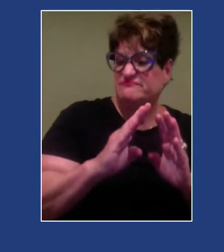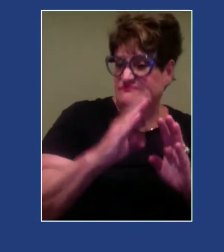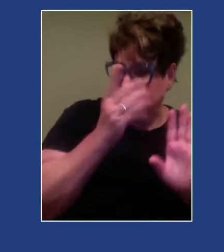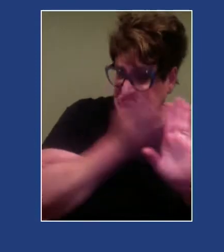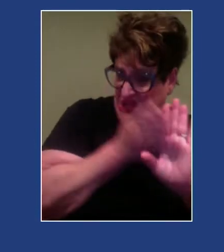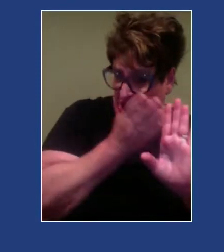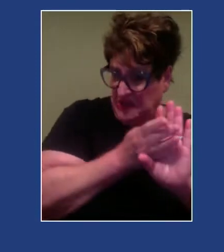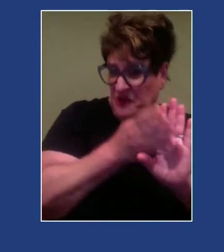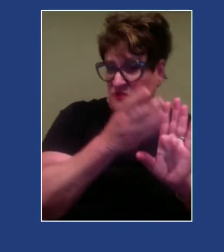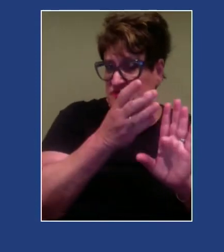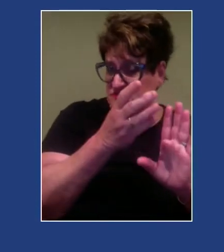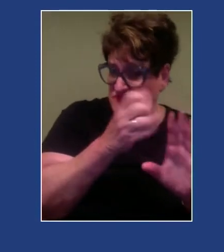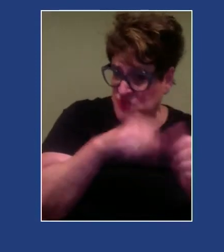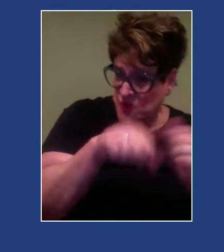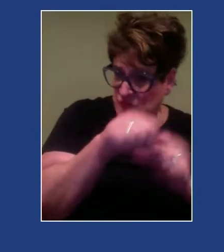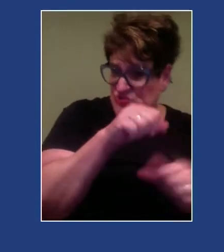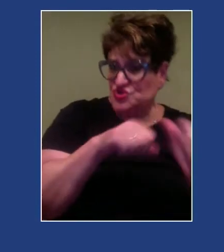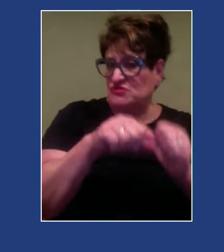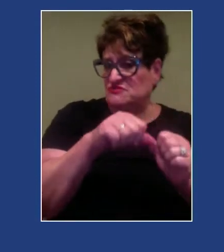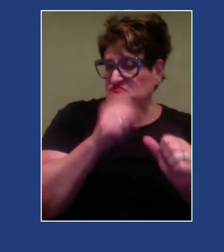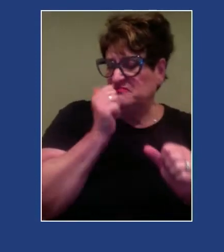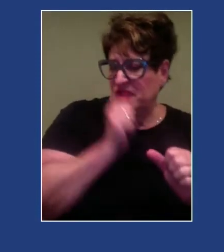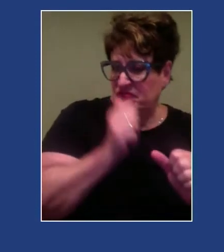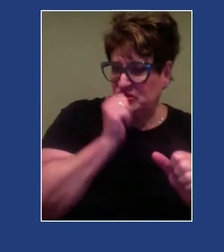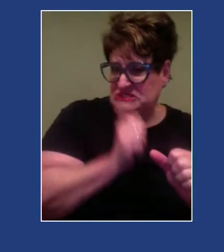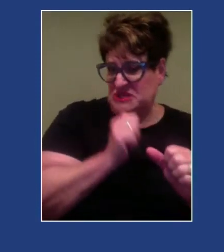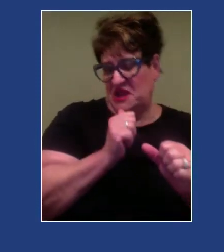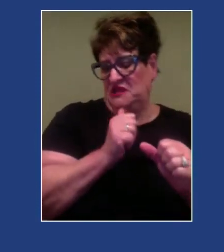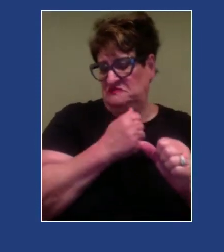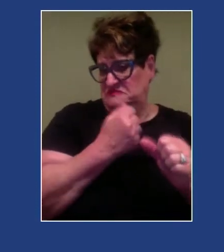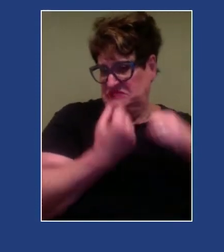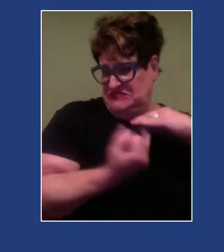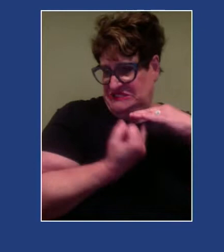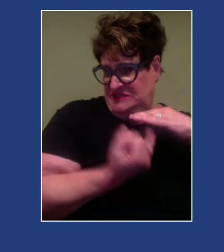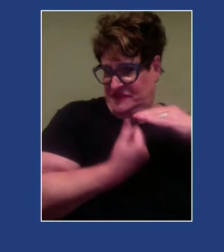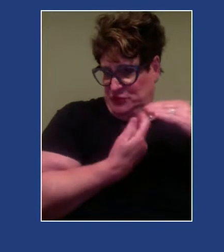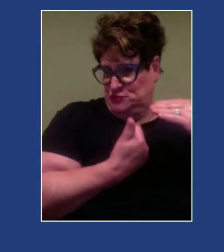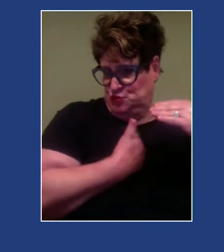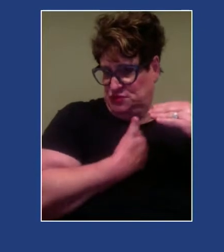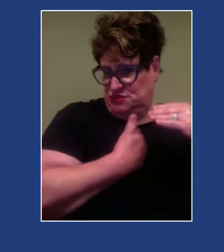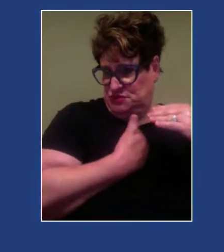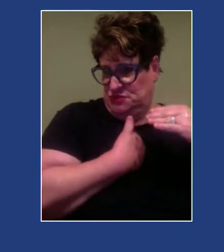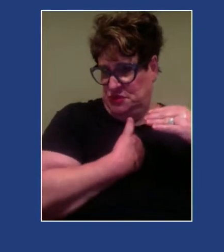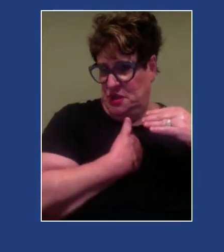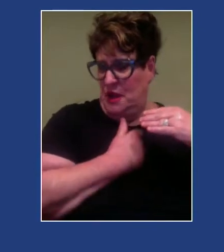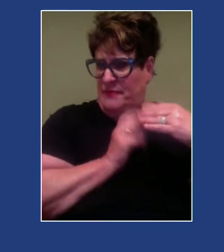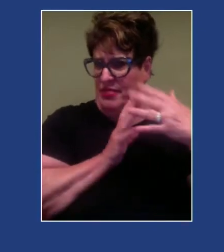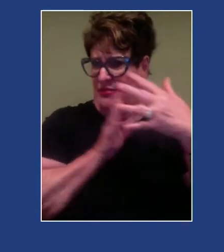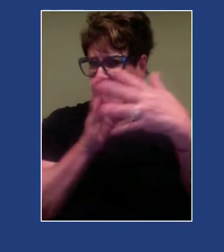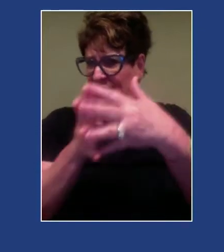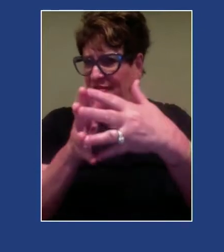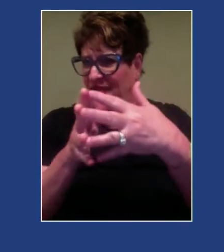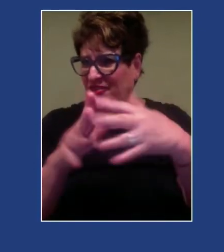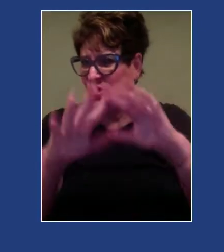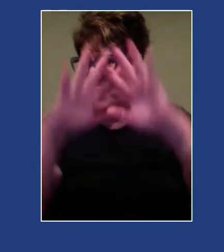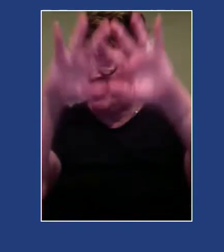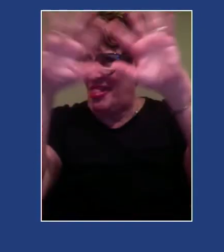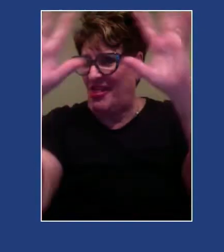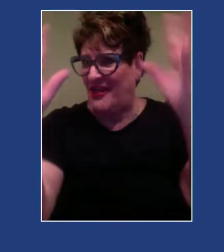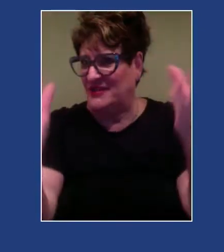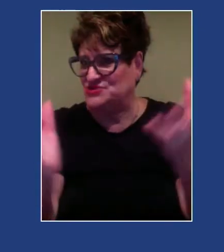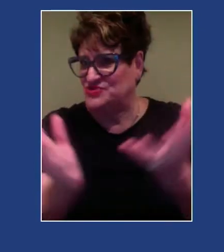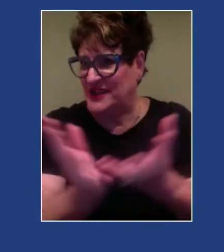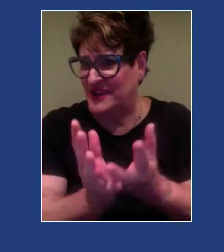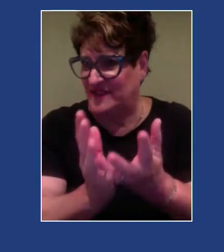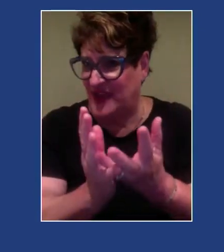person-to-person level, but also what's happening in this larger culture, in this larger environment environment that our clients are working in? How